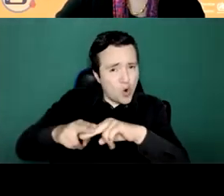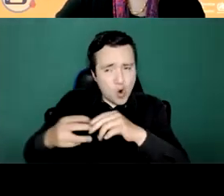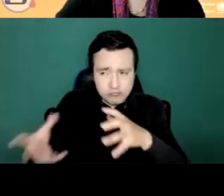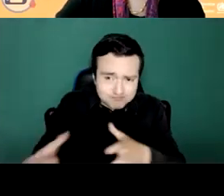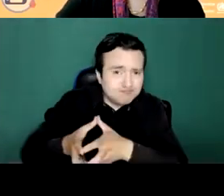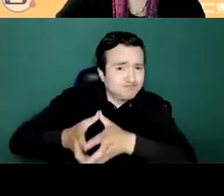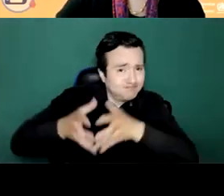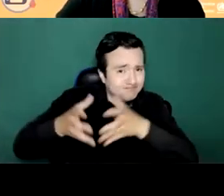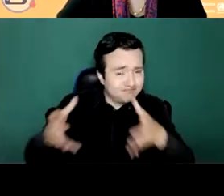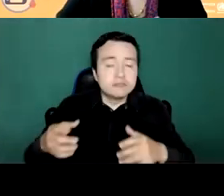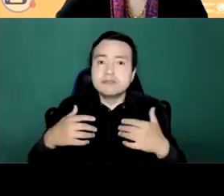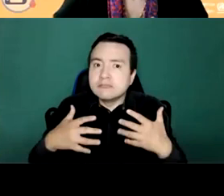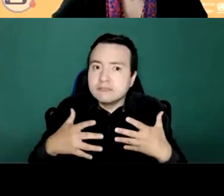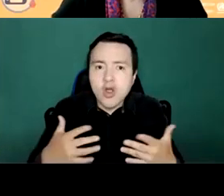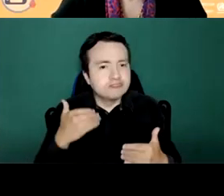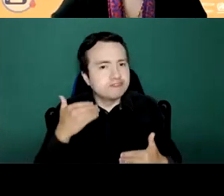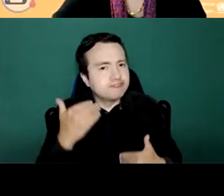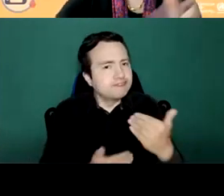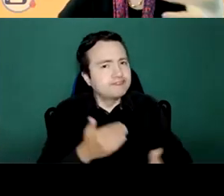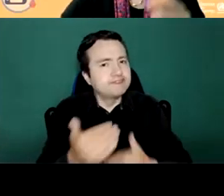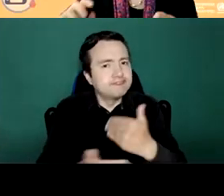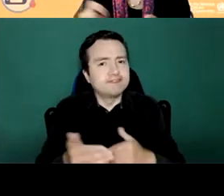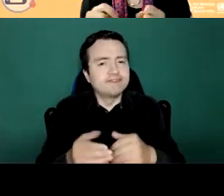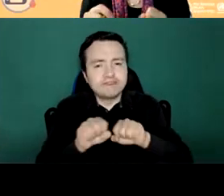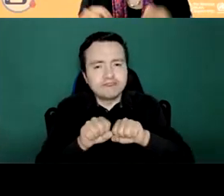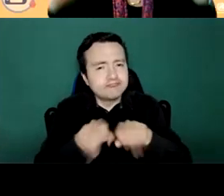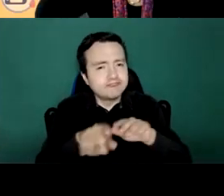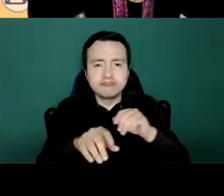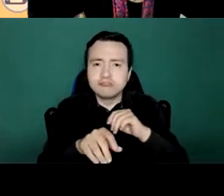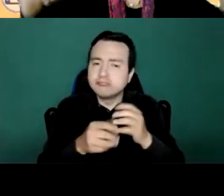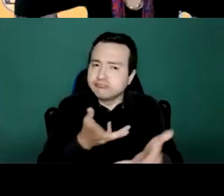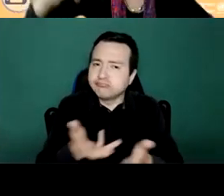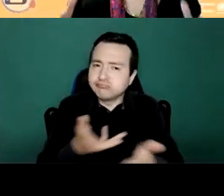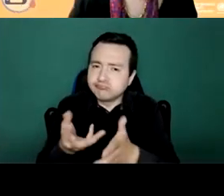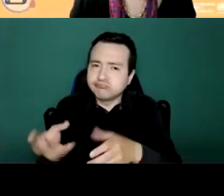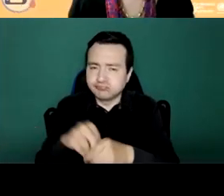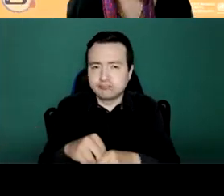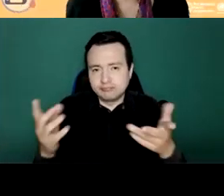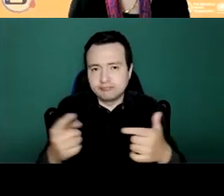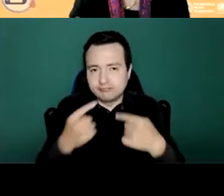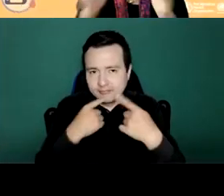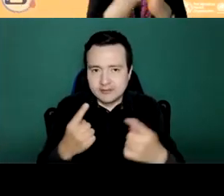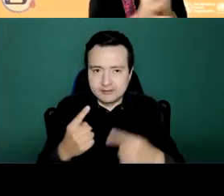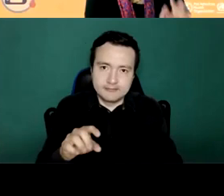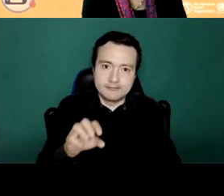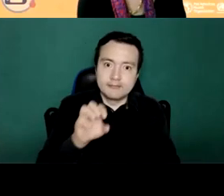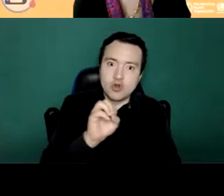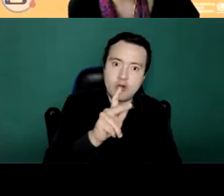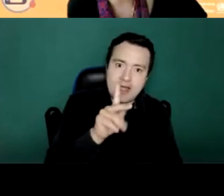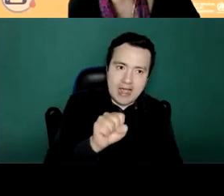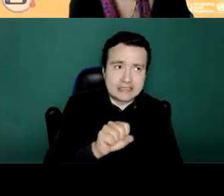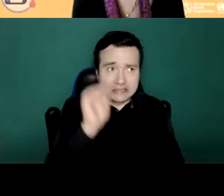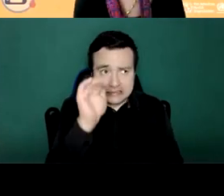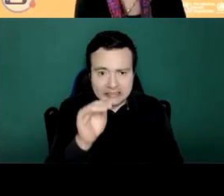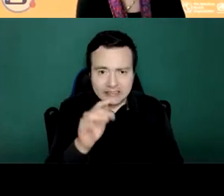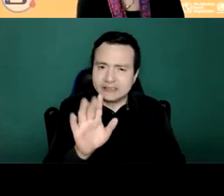by the minister and dr herrera as well uh how they resort to paho